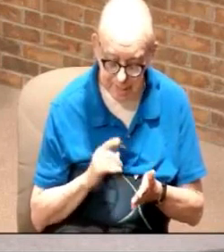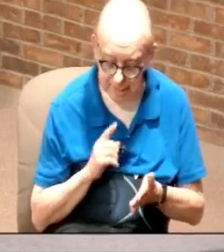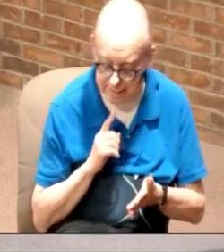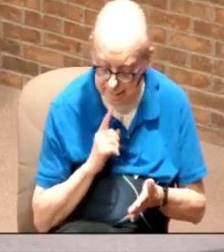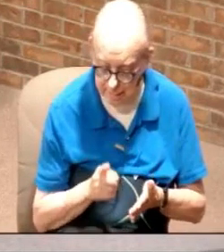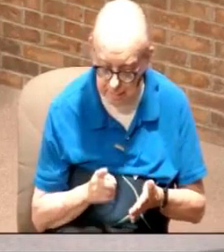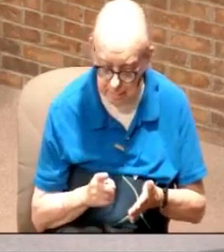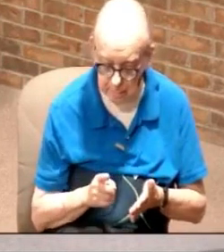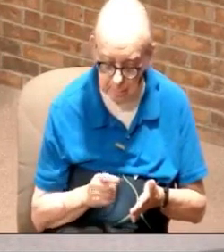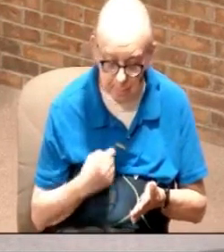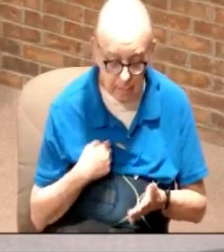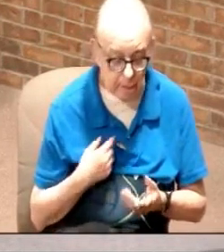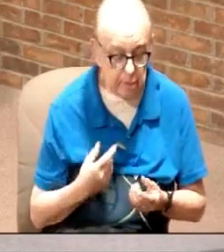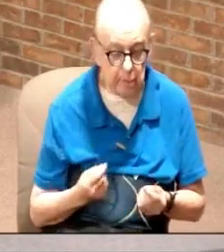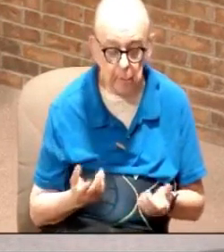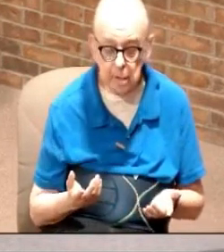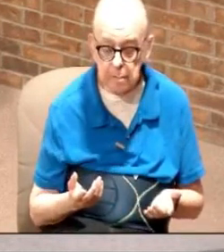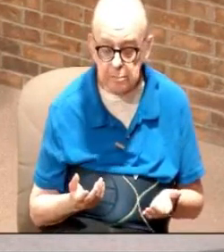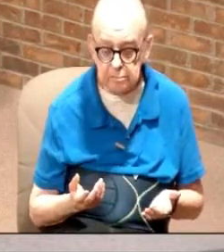you know what I can do